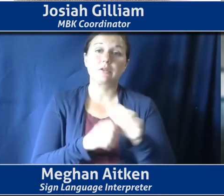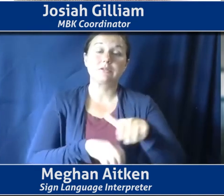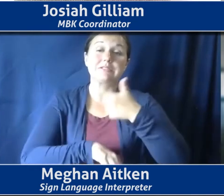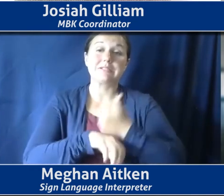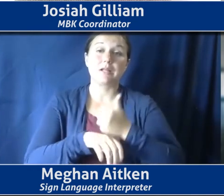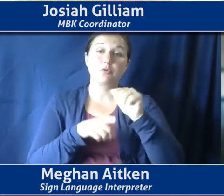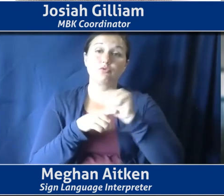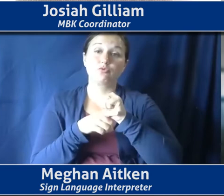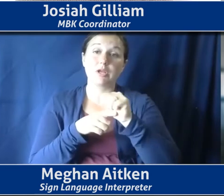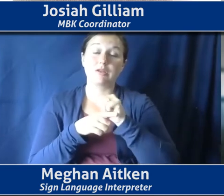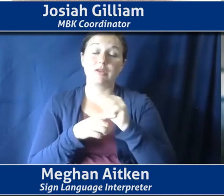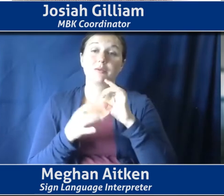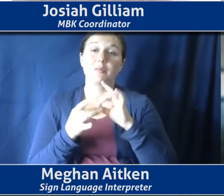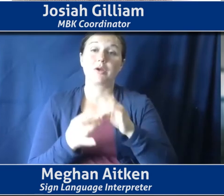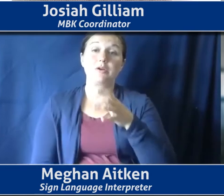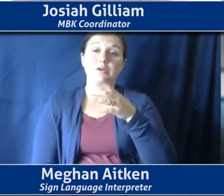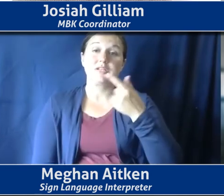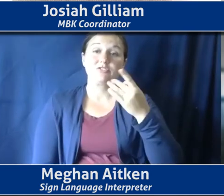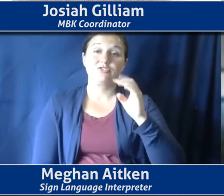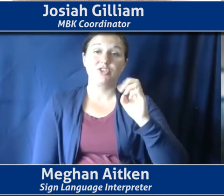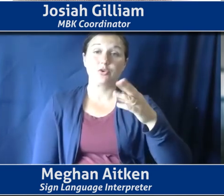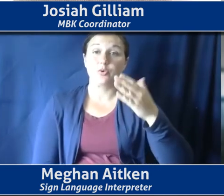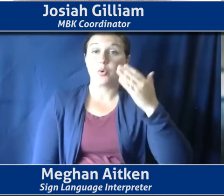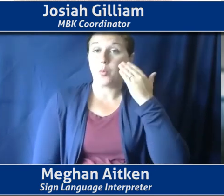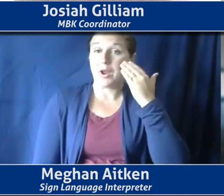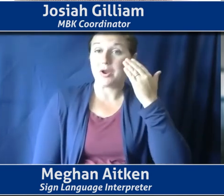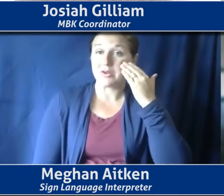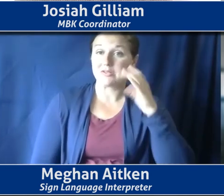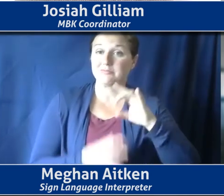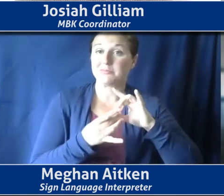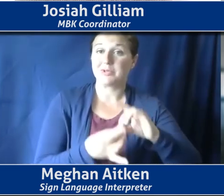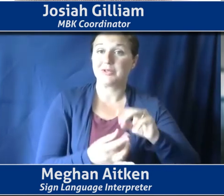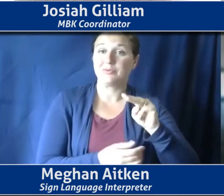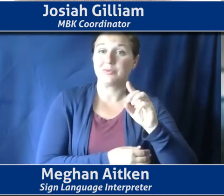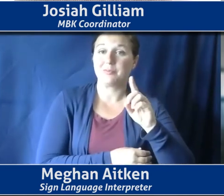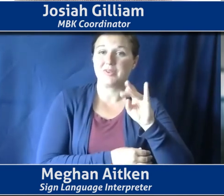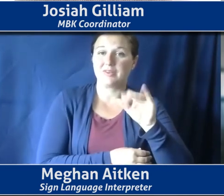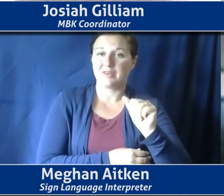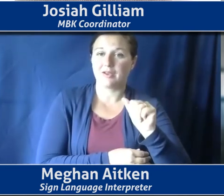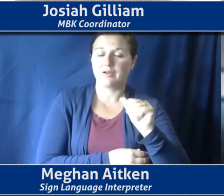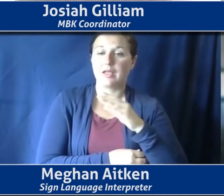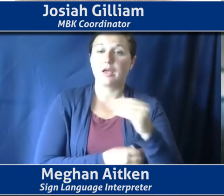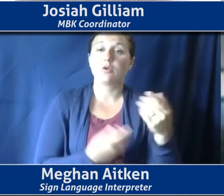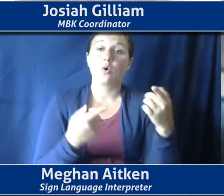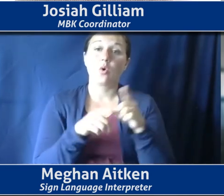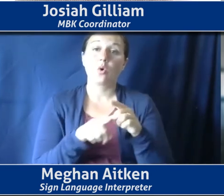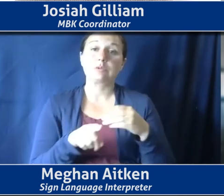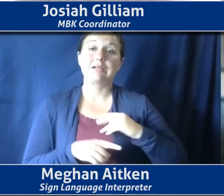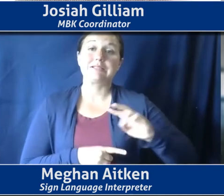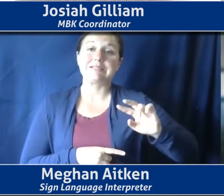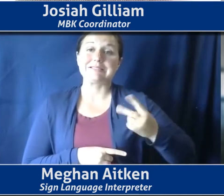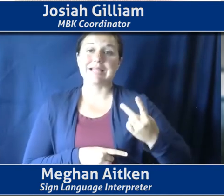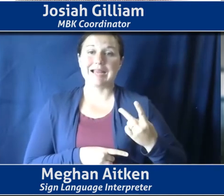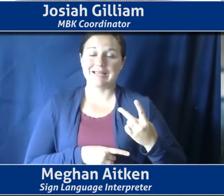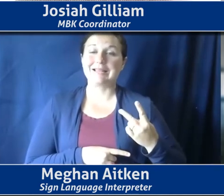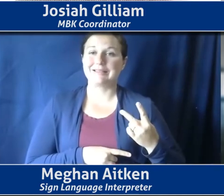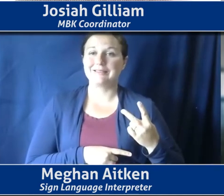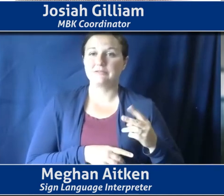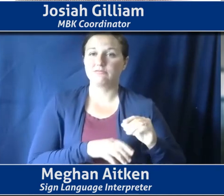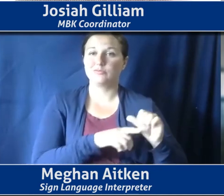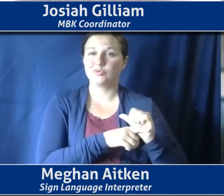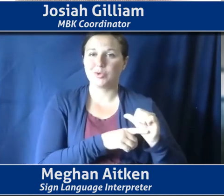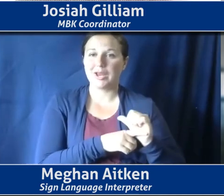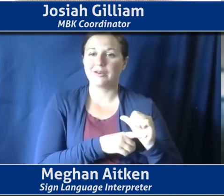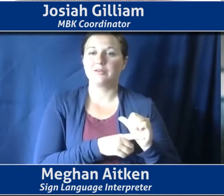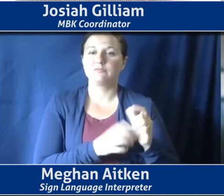And that was so popular that they actually held a second one that was for the general public to talk about gender identity, the wide variety of gender identity,